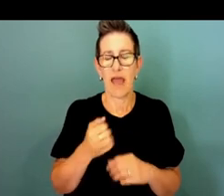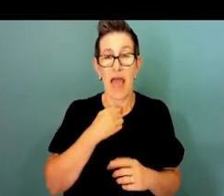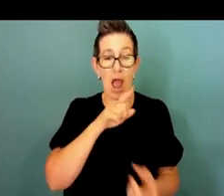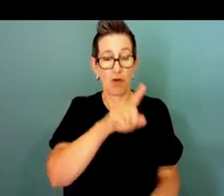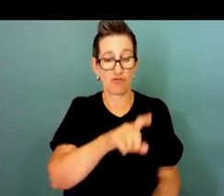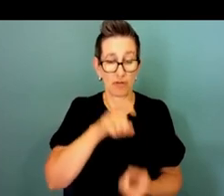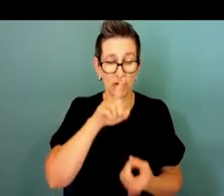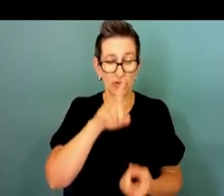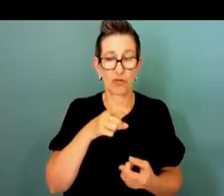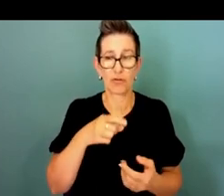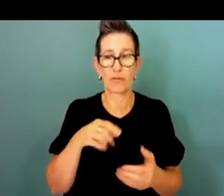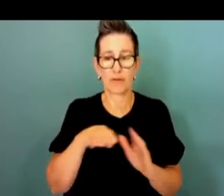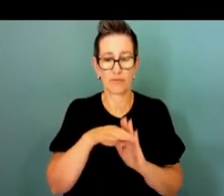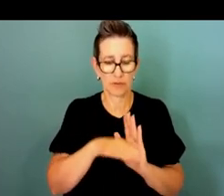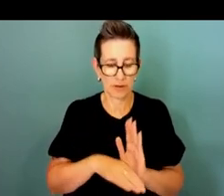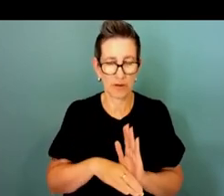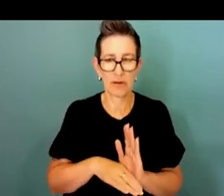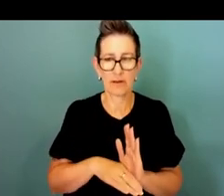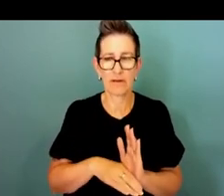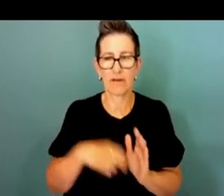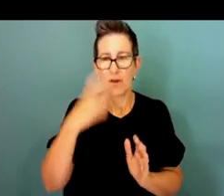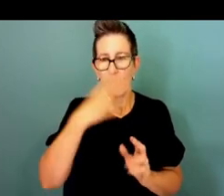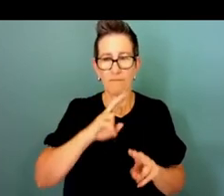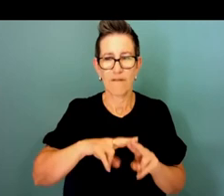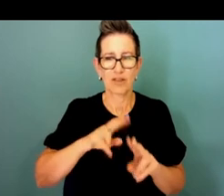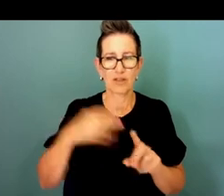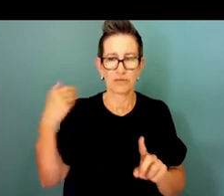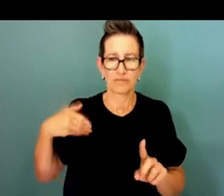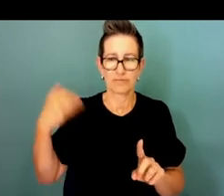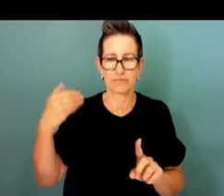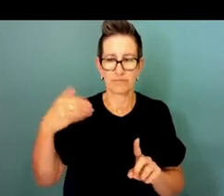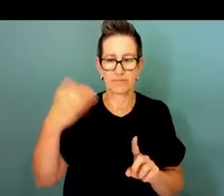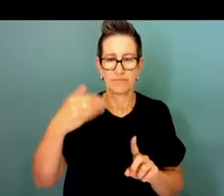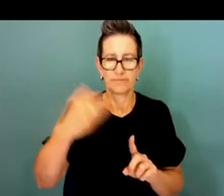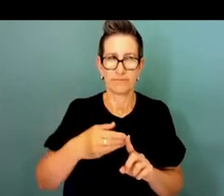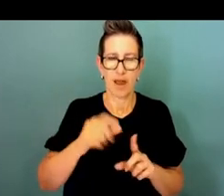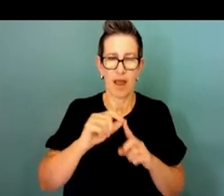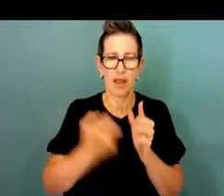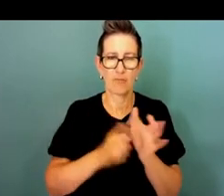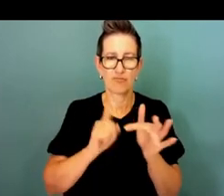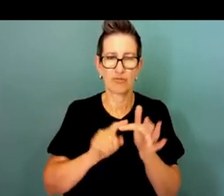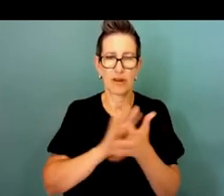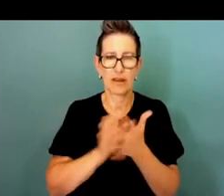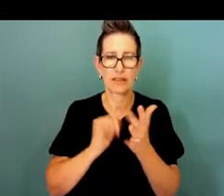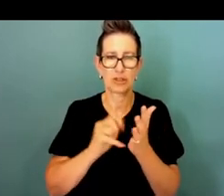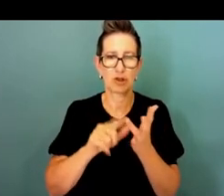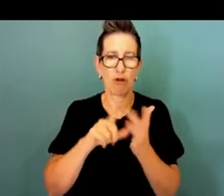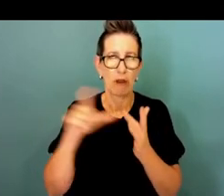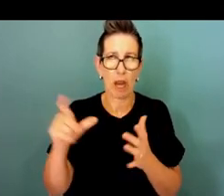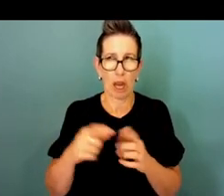pretty historic pretty historic in some ways I was going to say okay